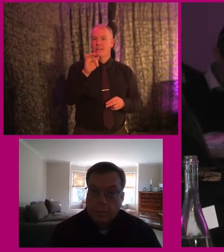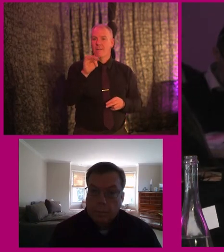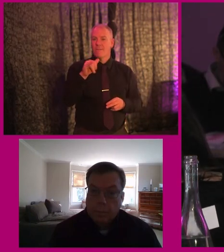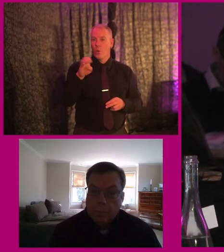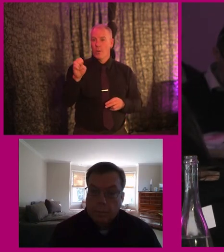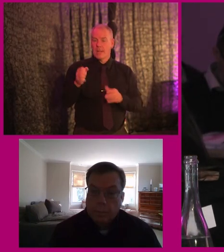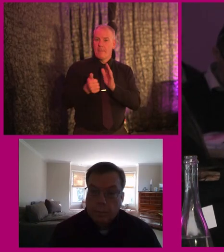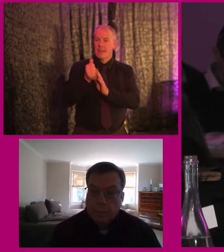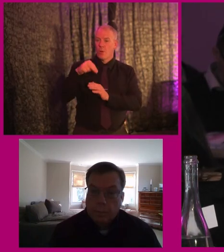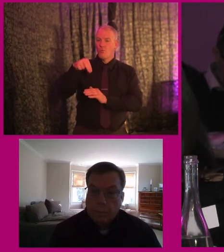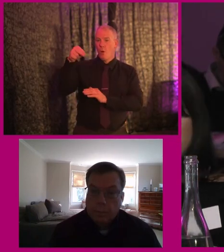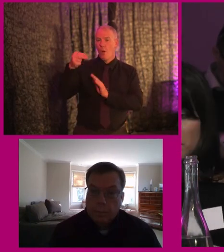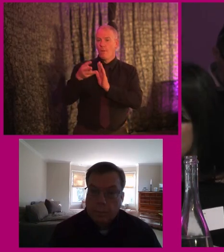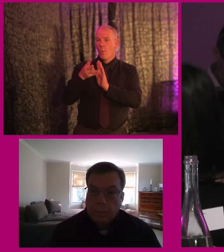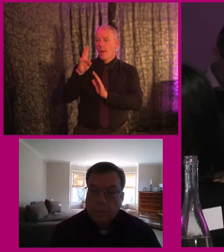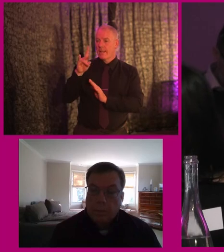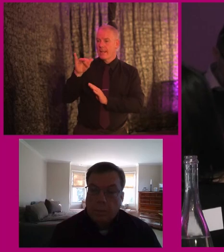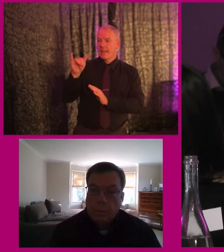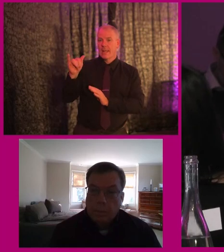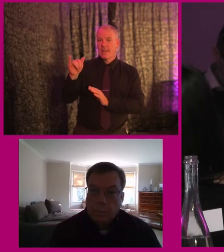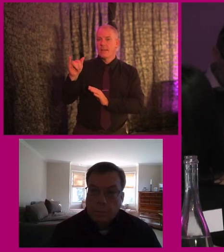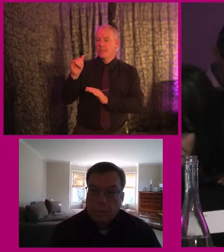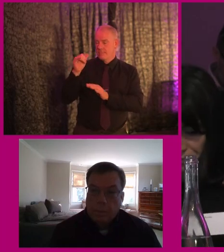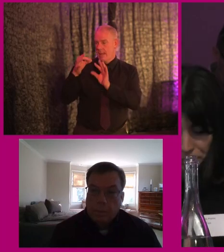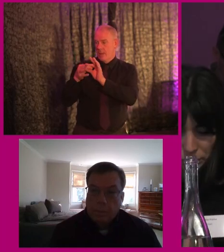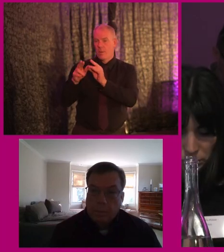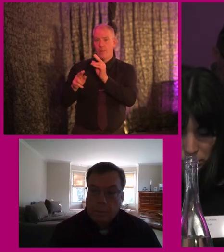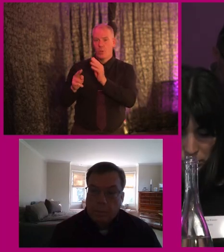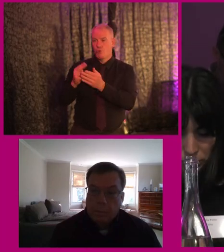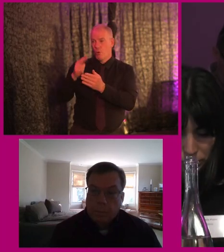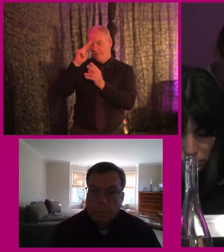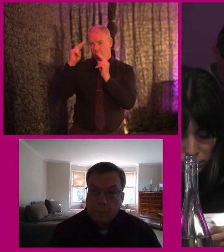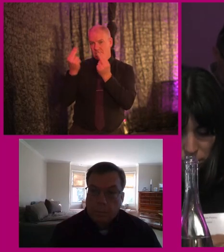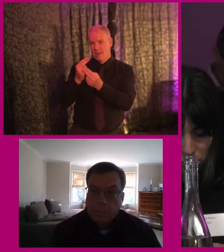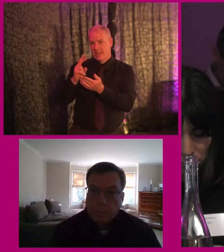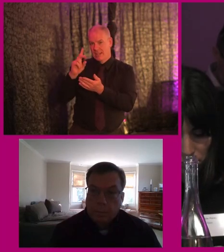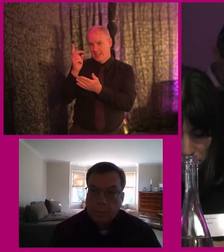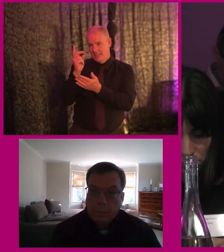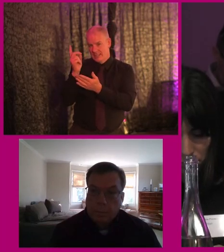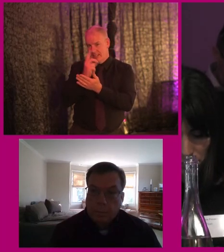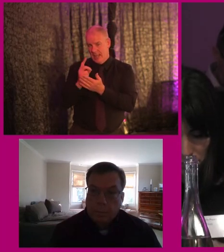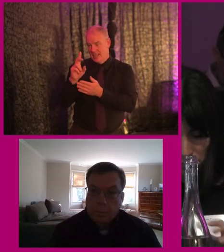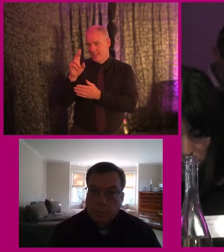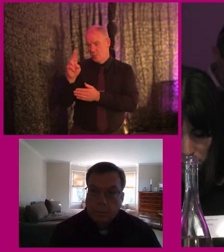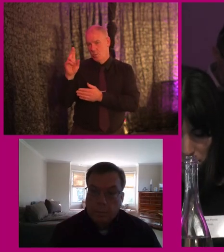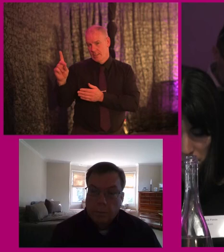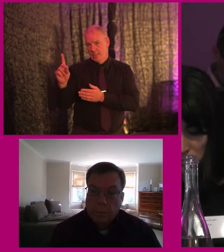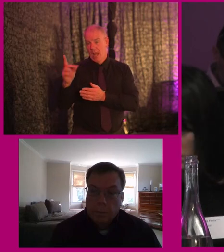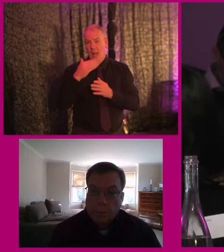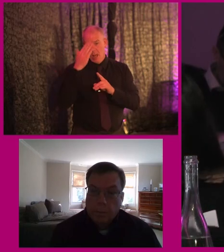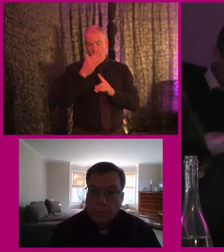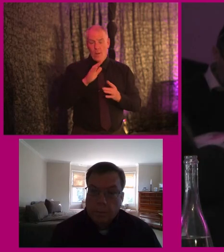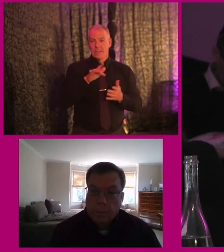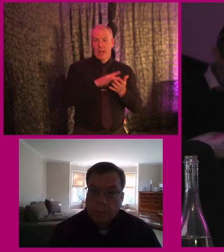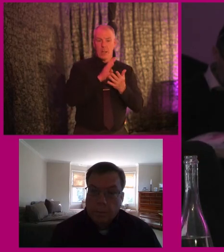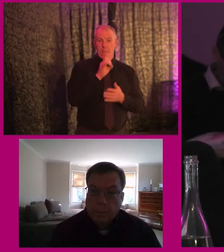also based on, um, a universal design concept. it's ultimately going to be very accessible building. I know that next door to the central bank of Ireland on the other